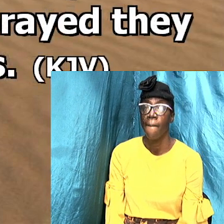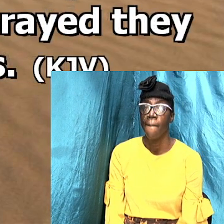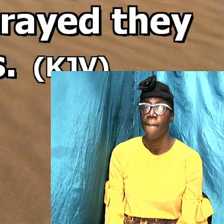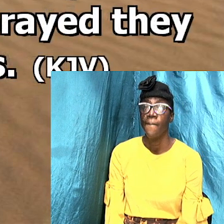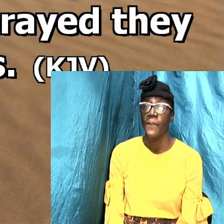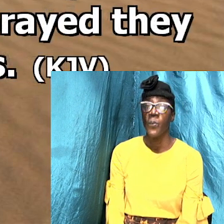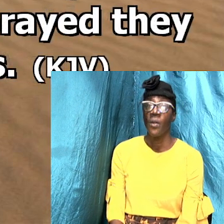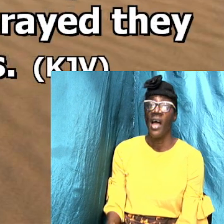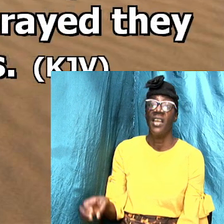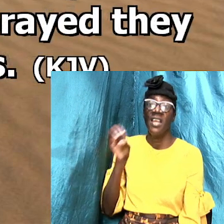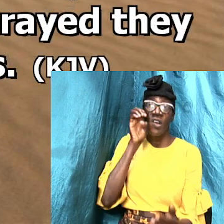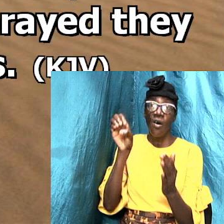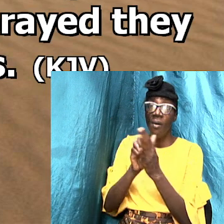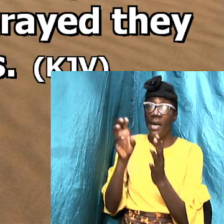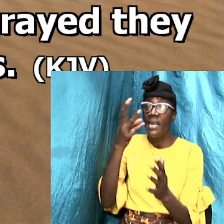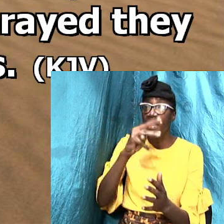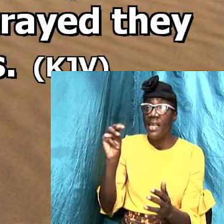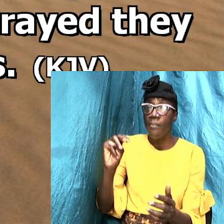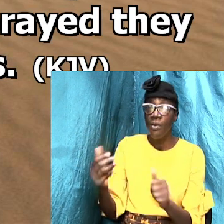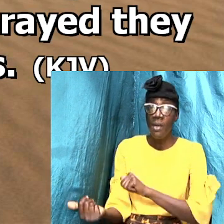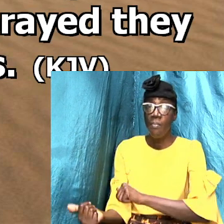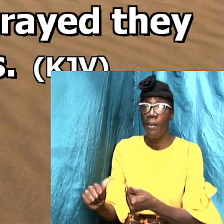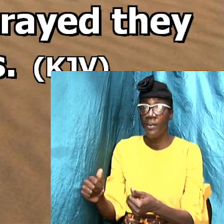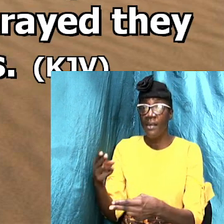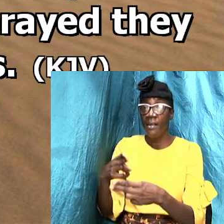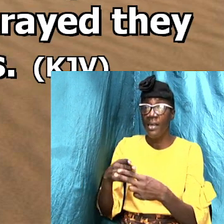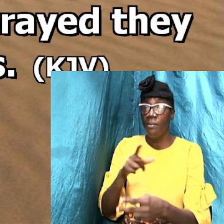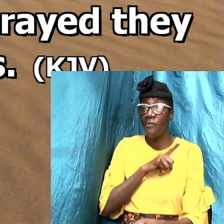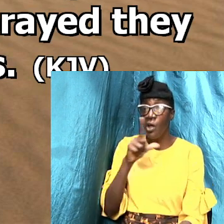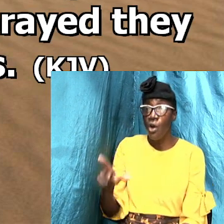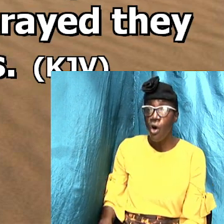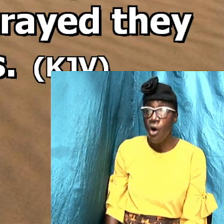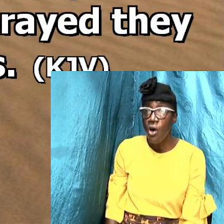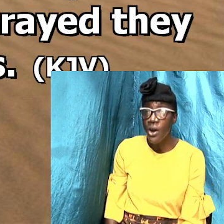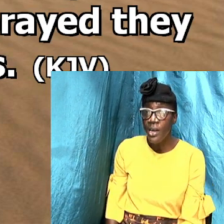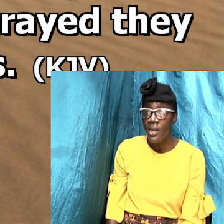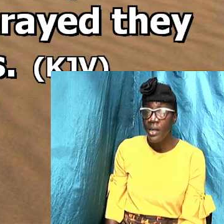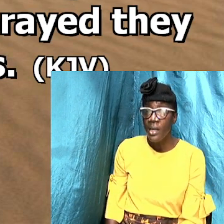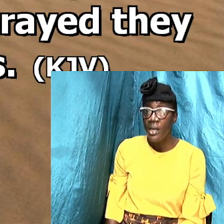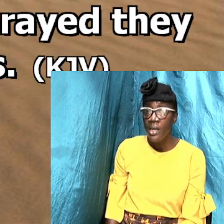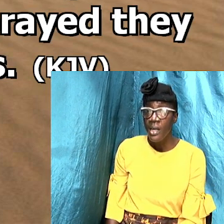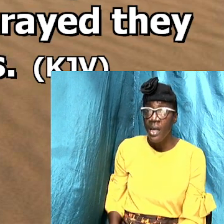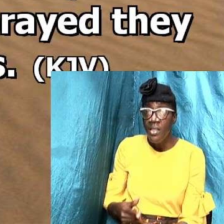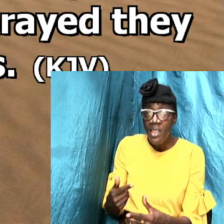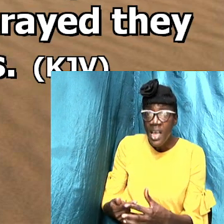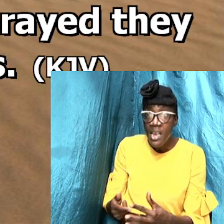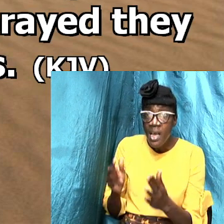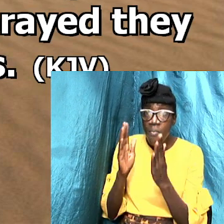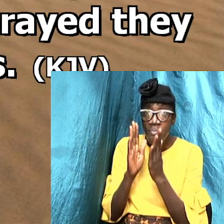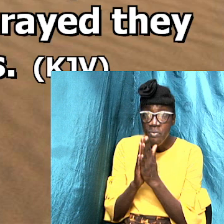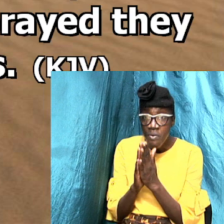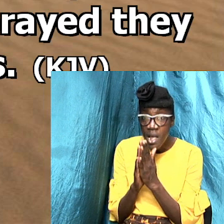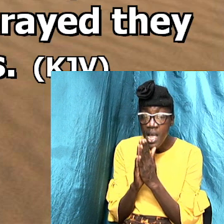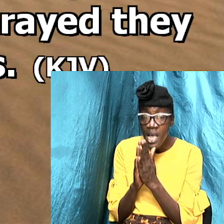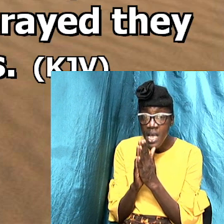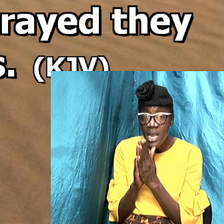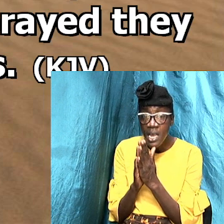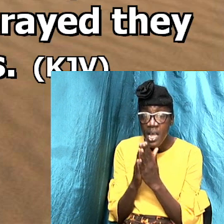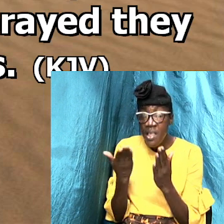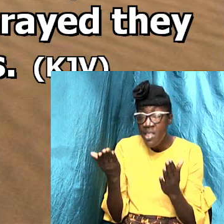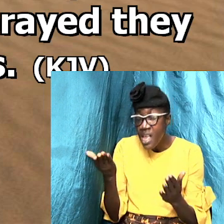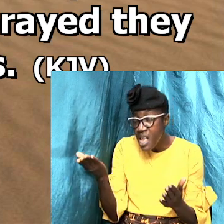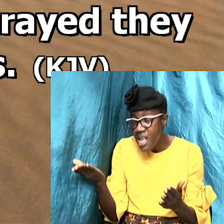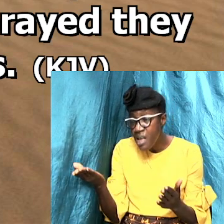and he commanded them to be baptized in the name of the Lord then prayed